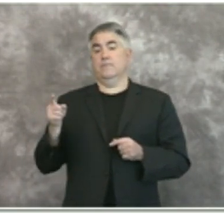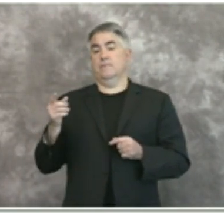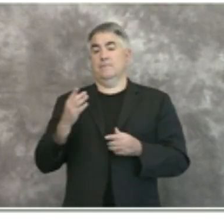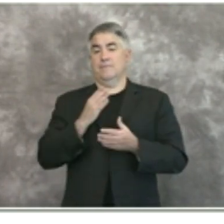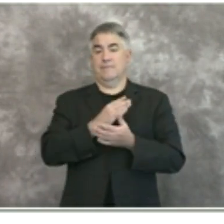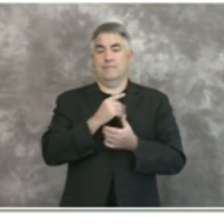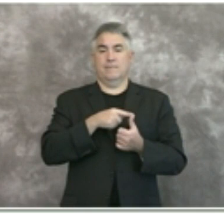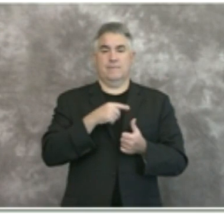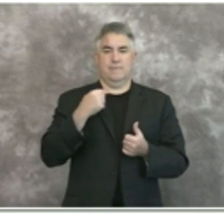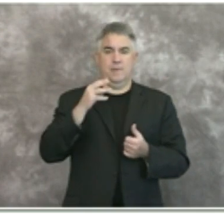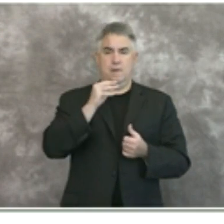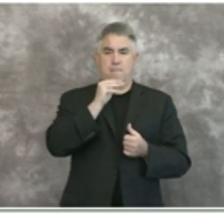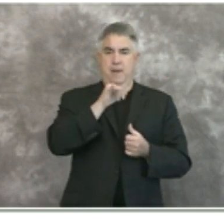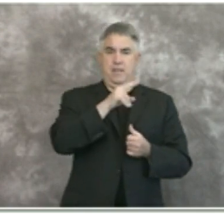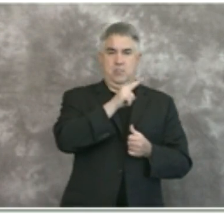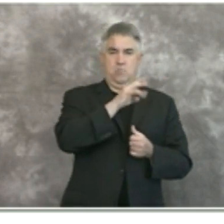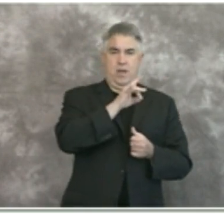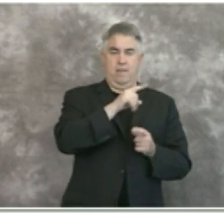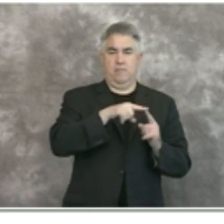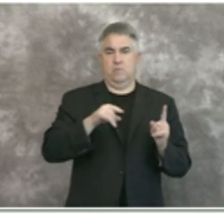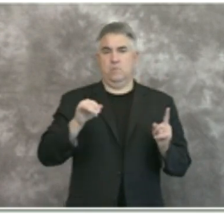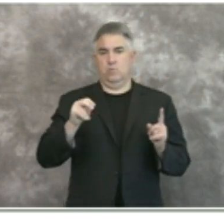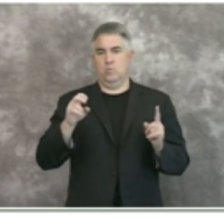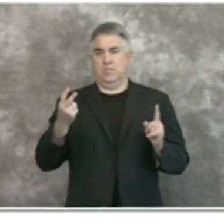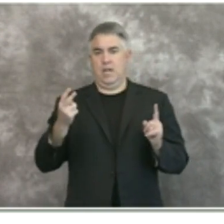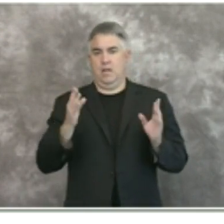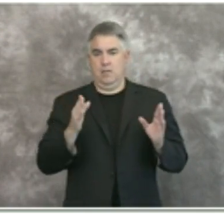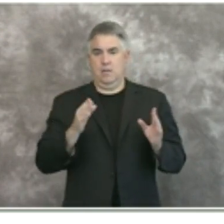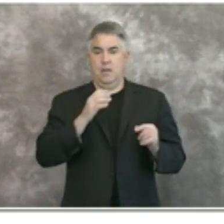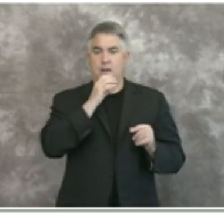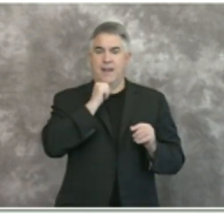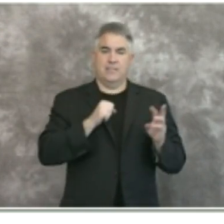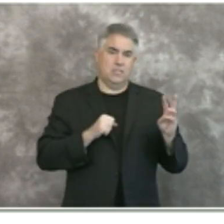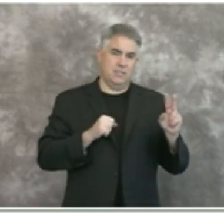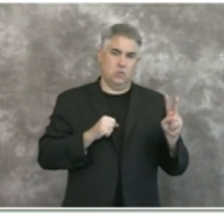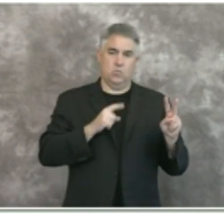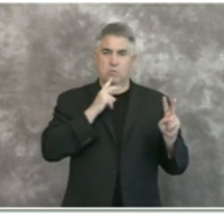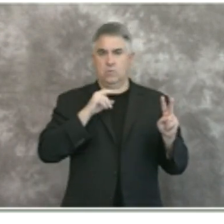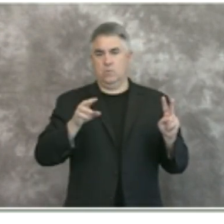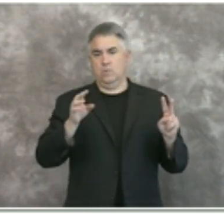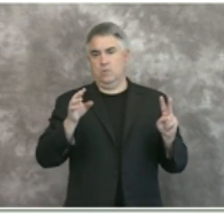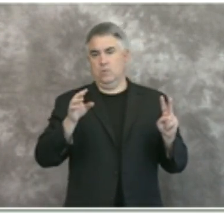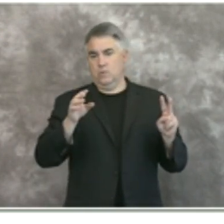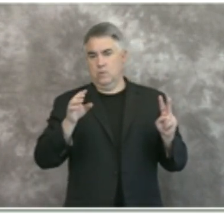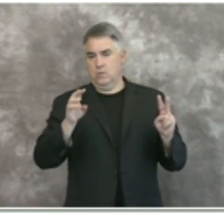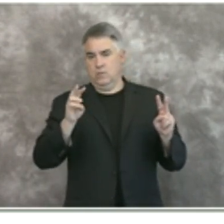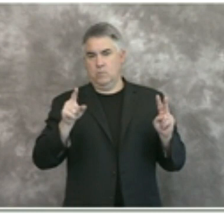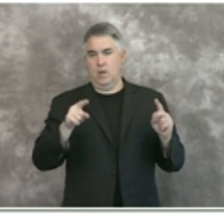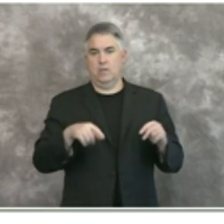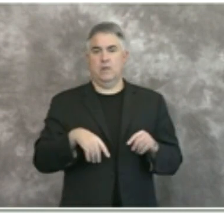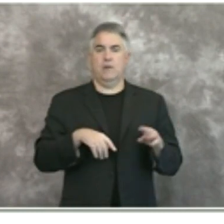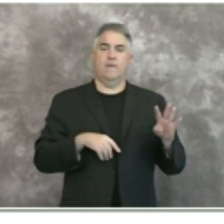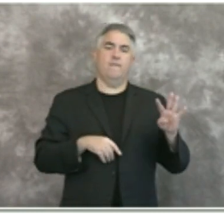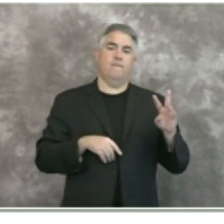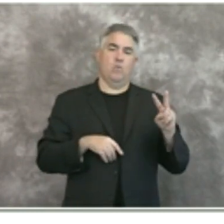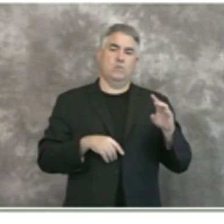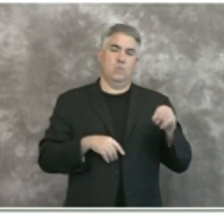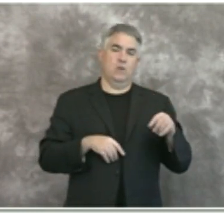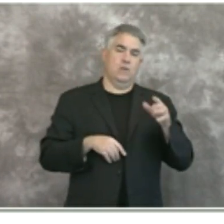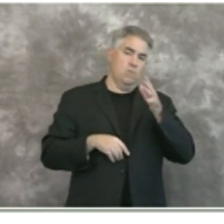2nd the age range is from 62 to 91 years of age 42 were female 58 were male